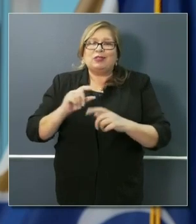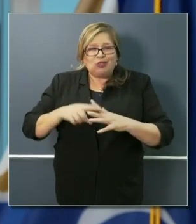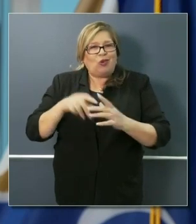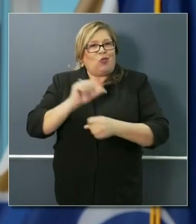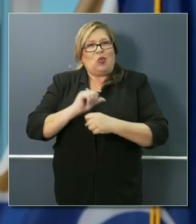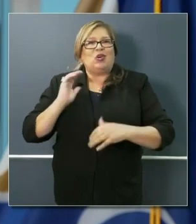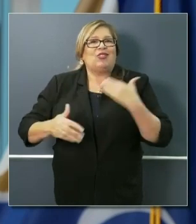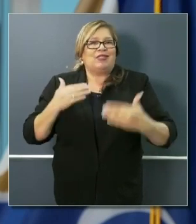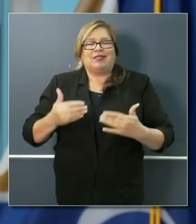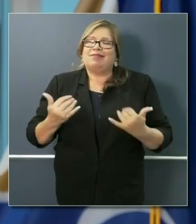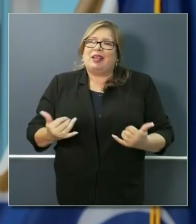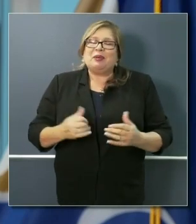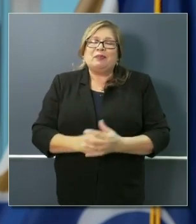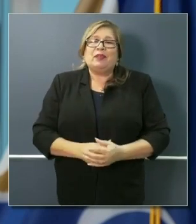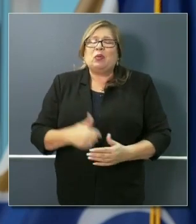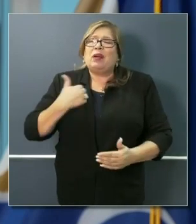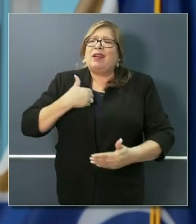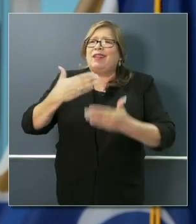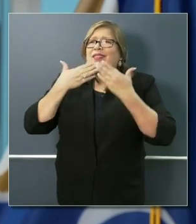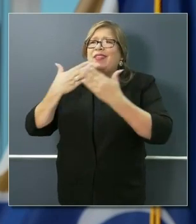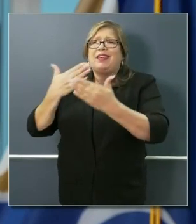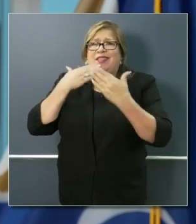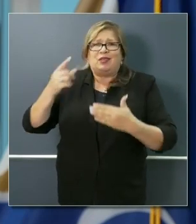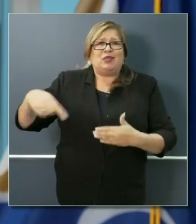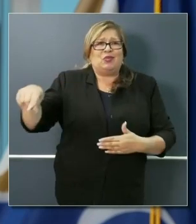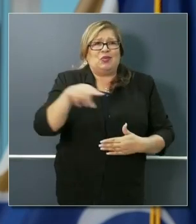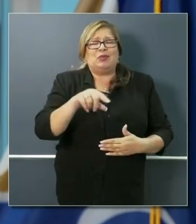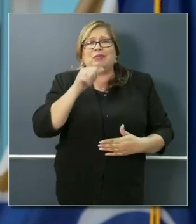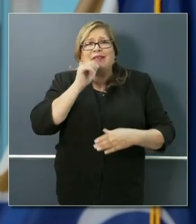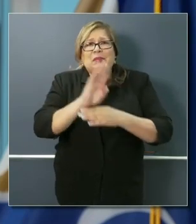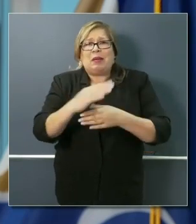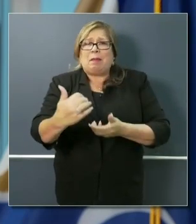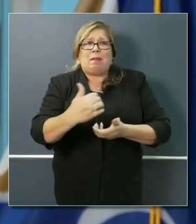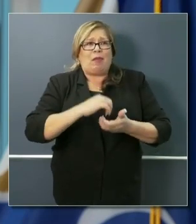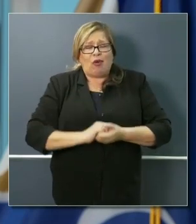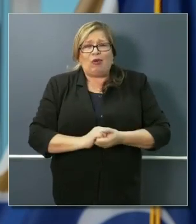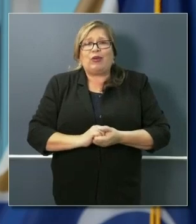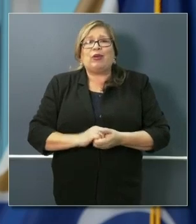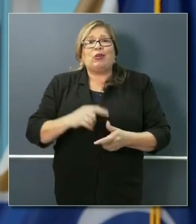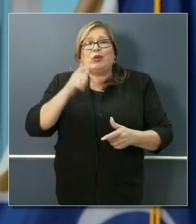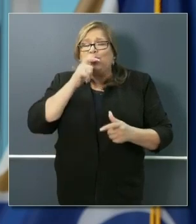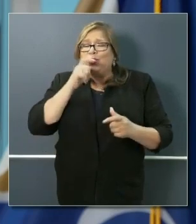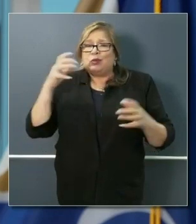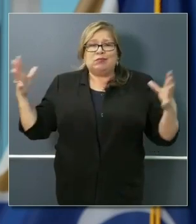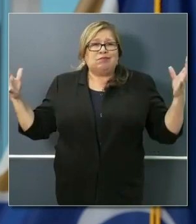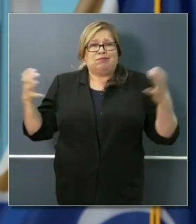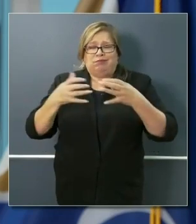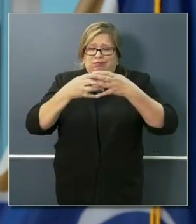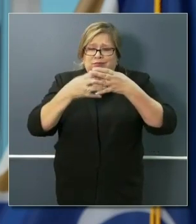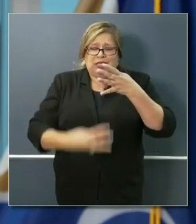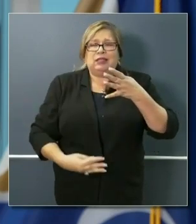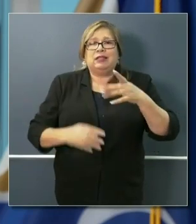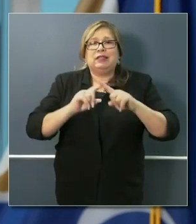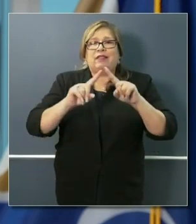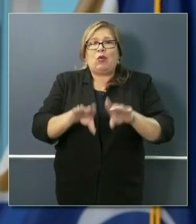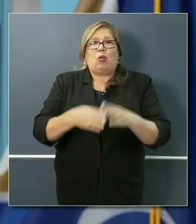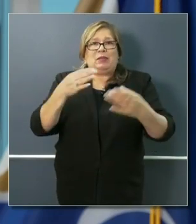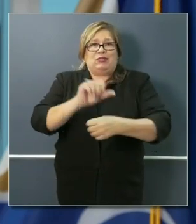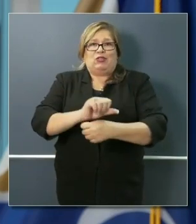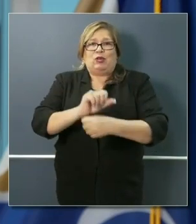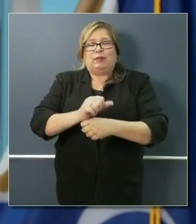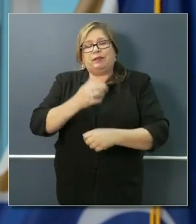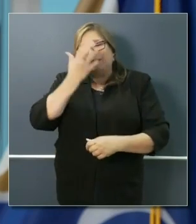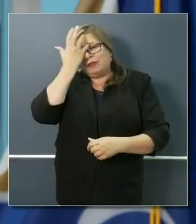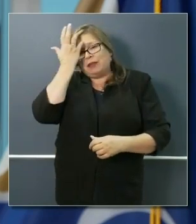our partners in that process and putting together this aggregated job listing website. We also